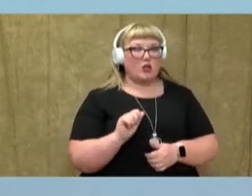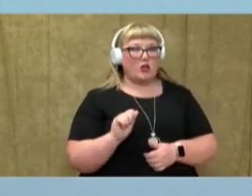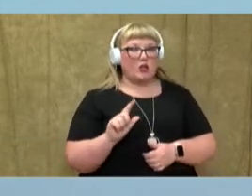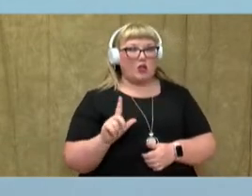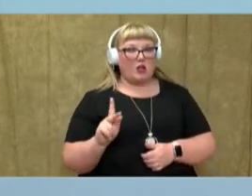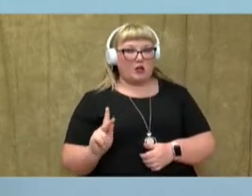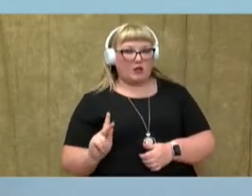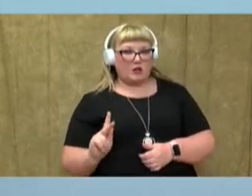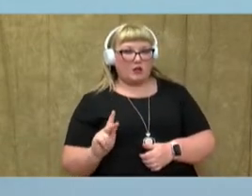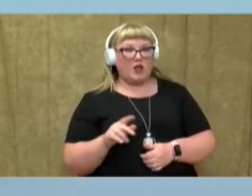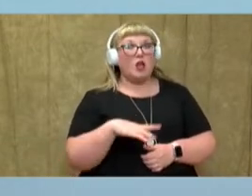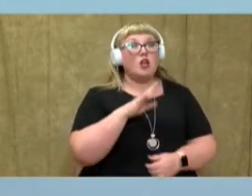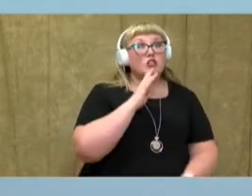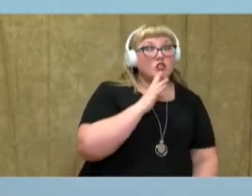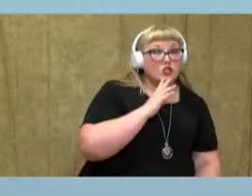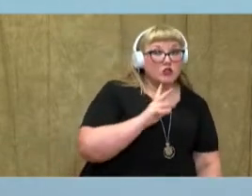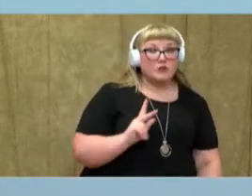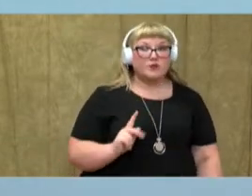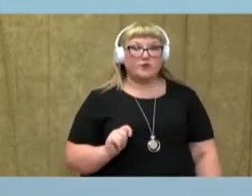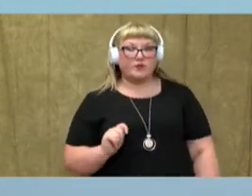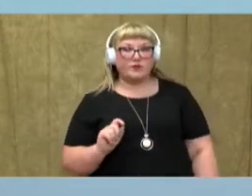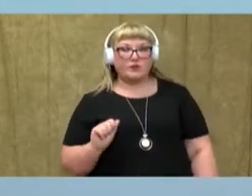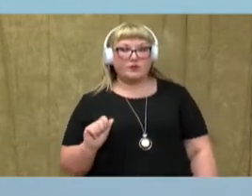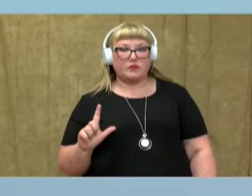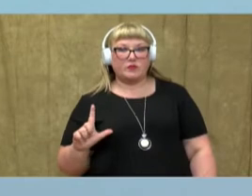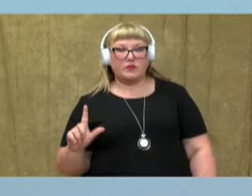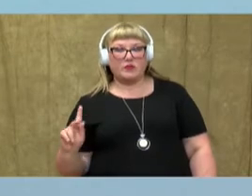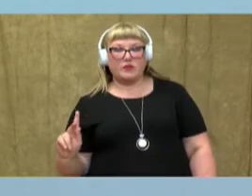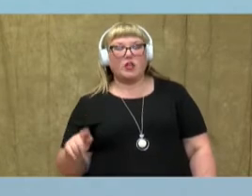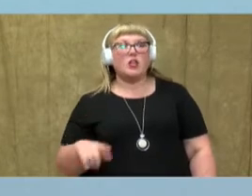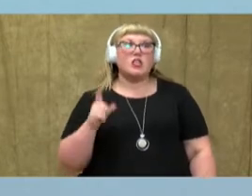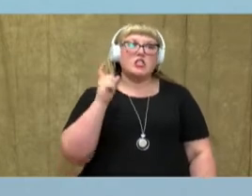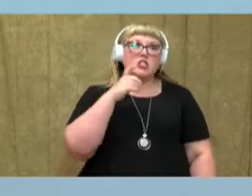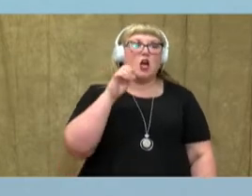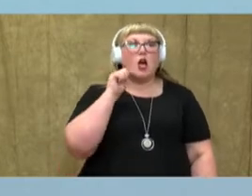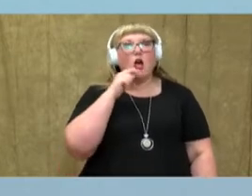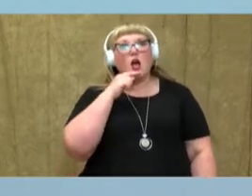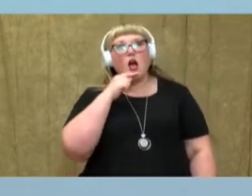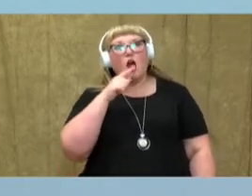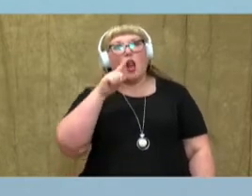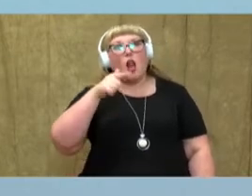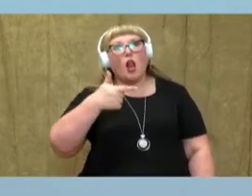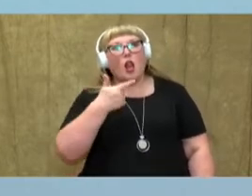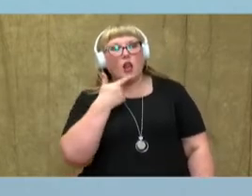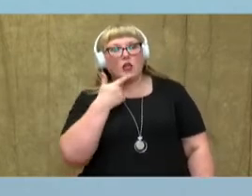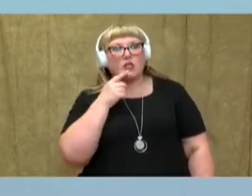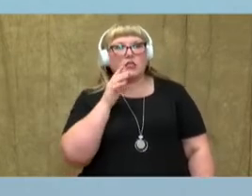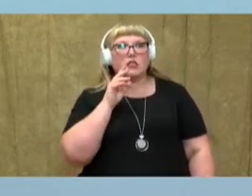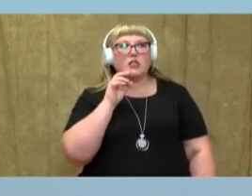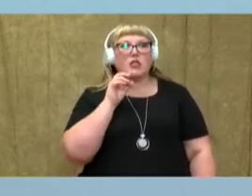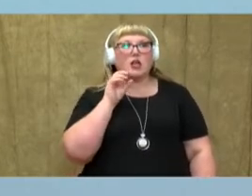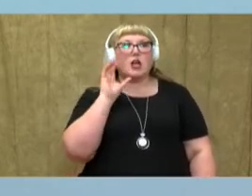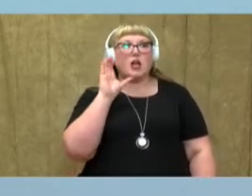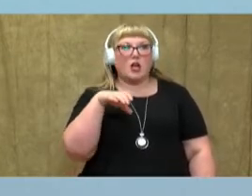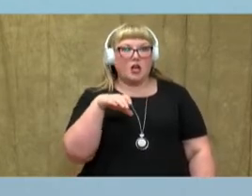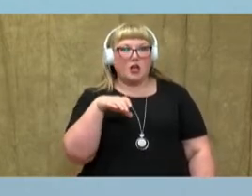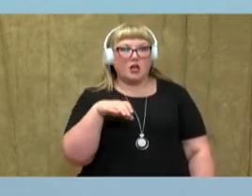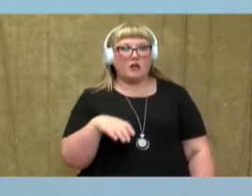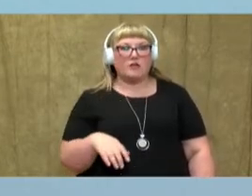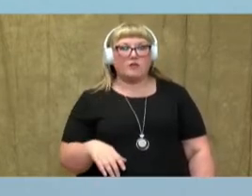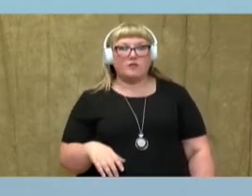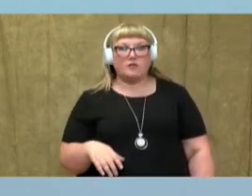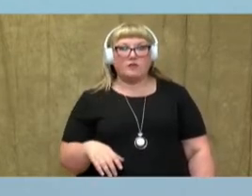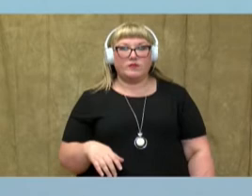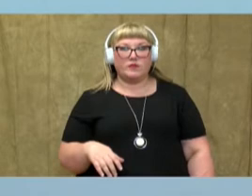T-awwk. You hear that aww? A-u is just going to say aww.